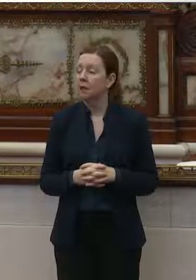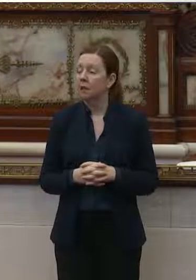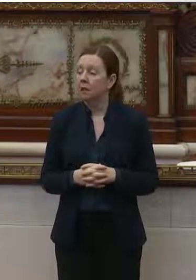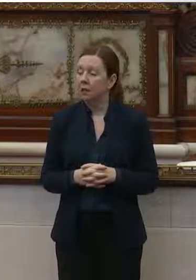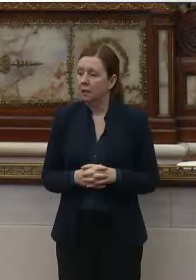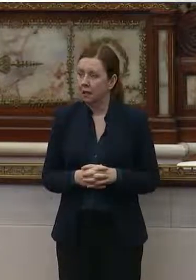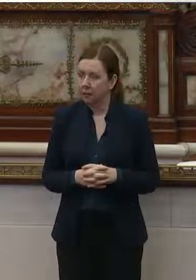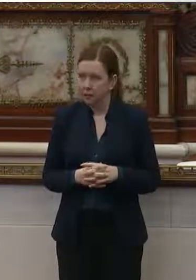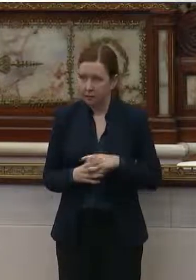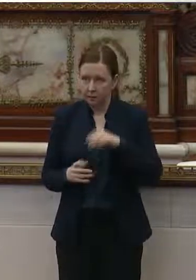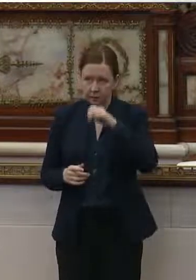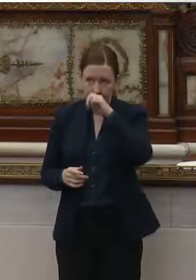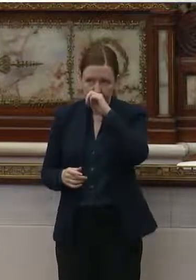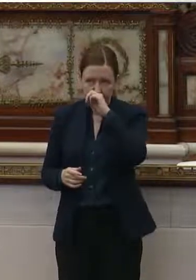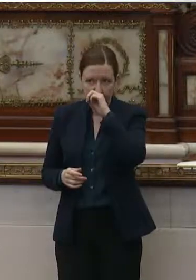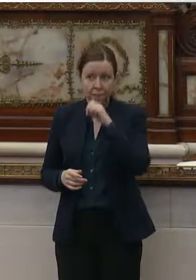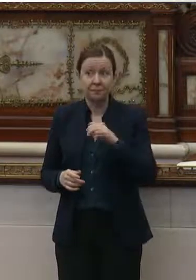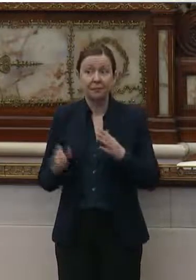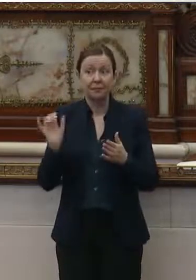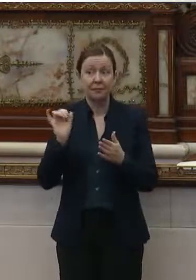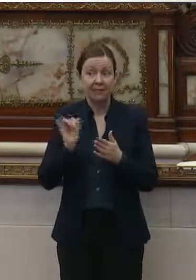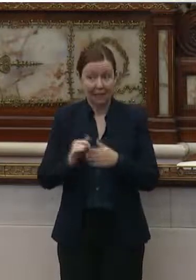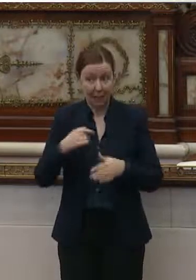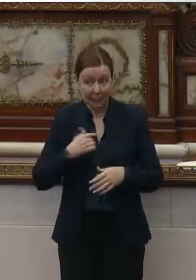Would that be me?